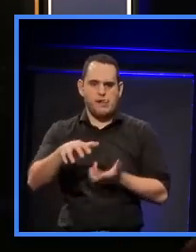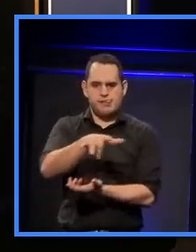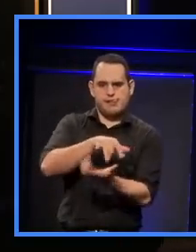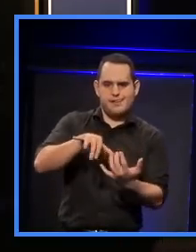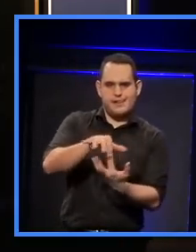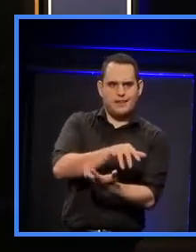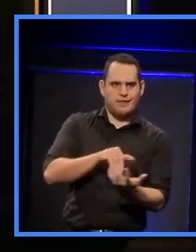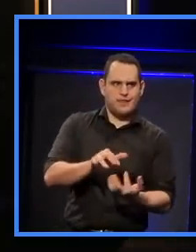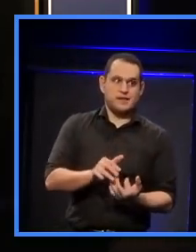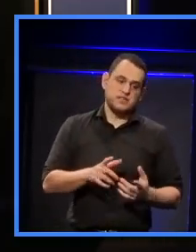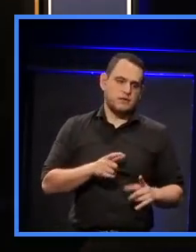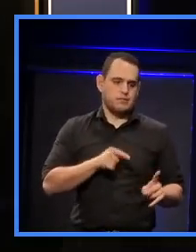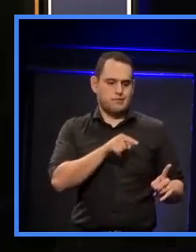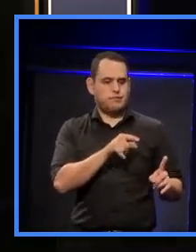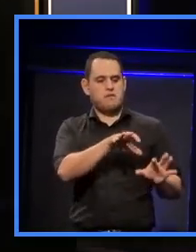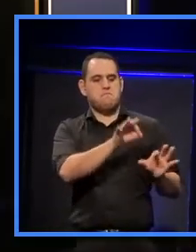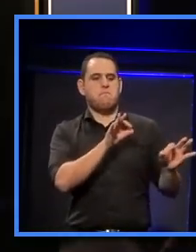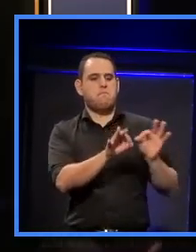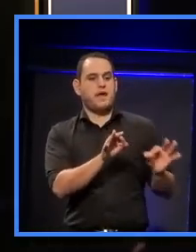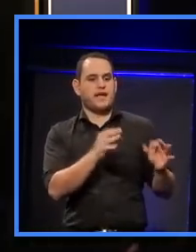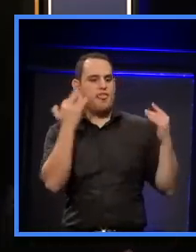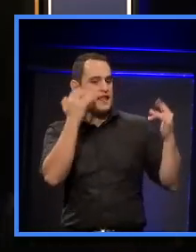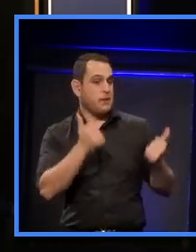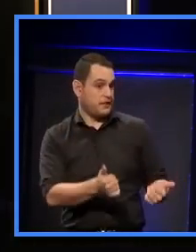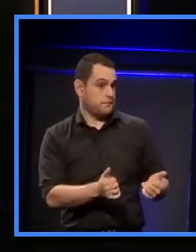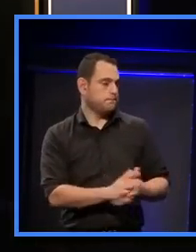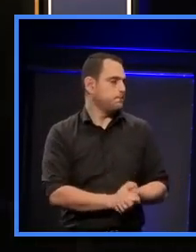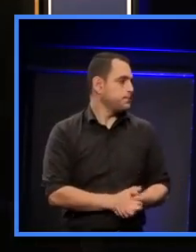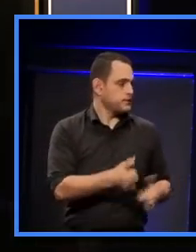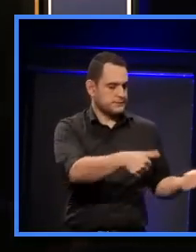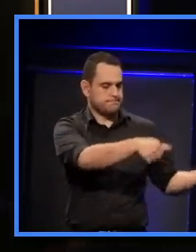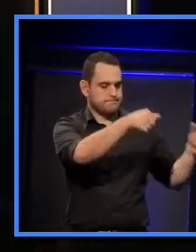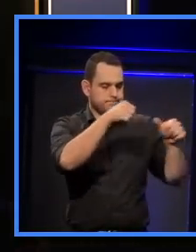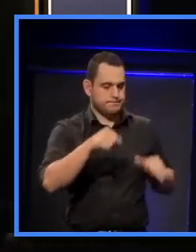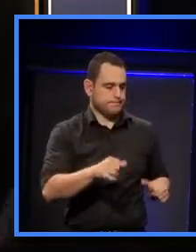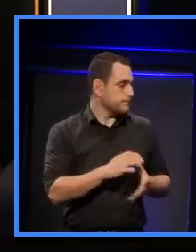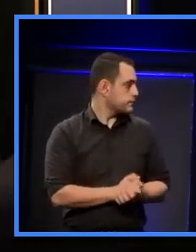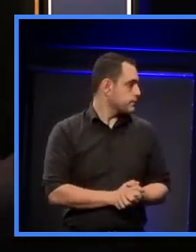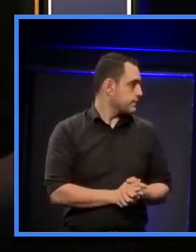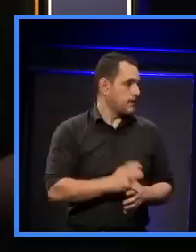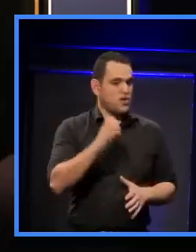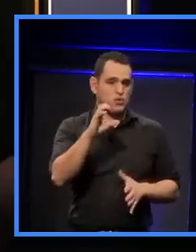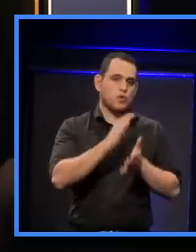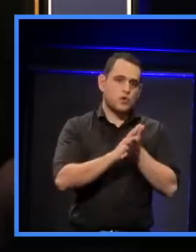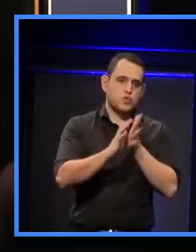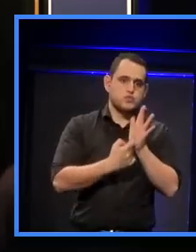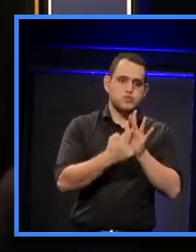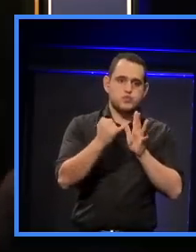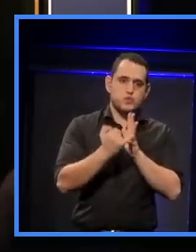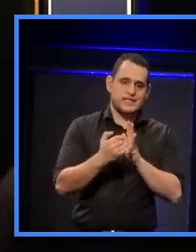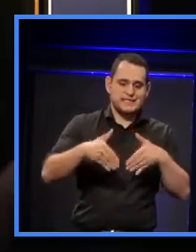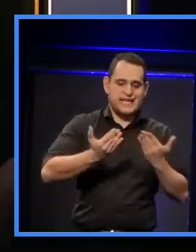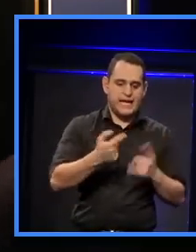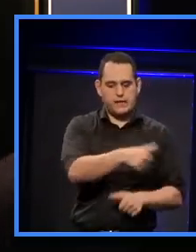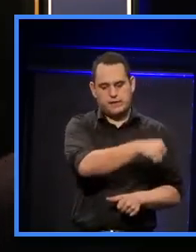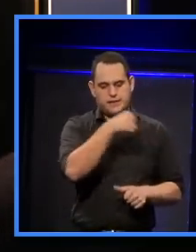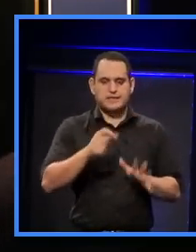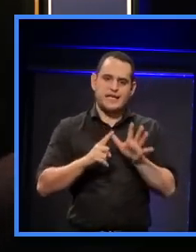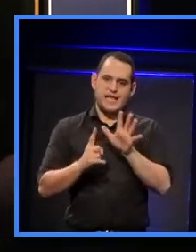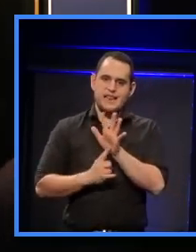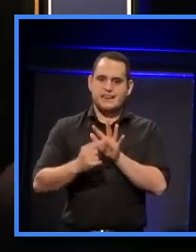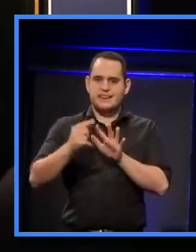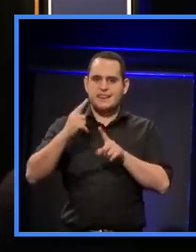this tell us? So, if you wouldn't mind thinking about that. Next up, we've obviously heard from Chris. Alex, I've introduced already.